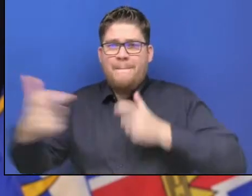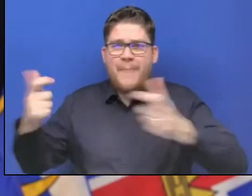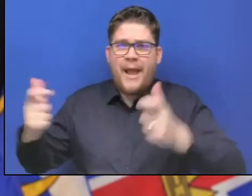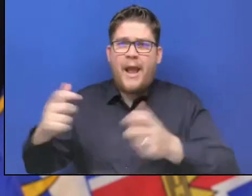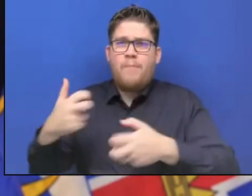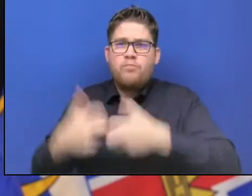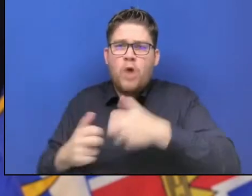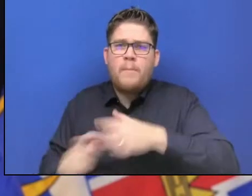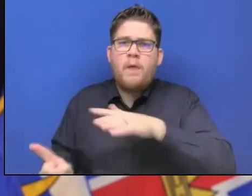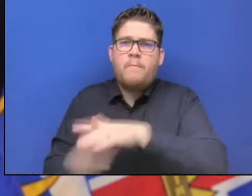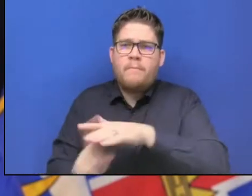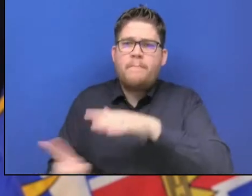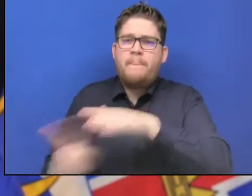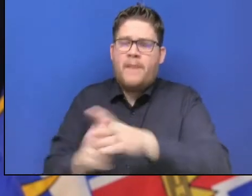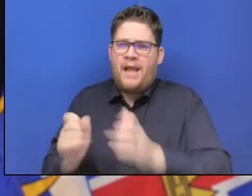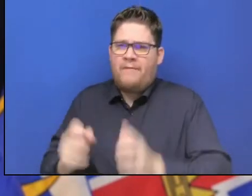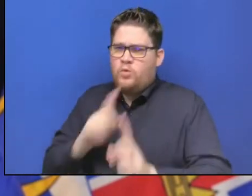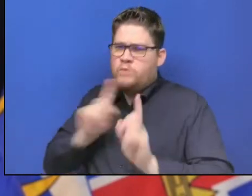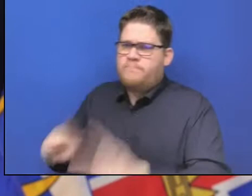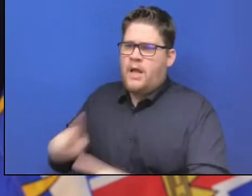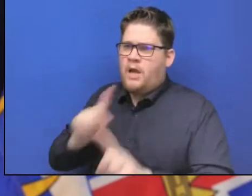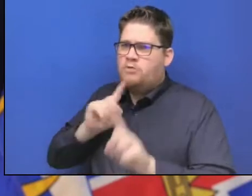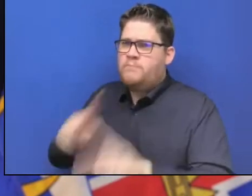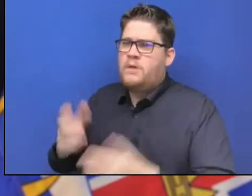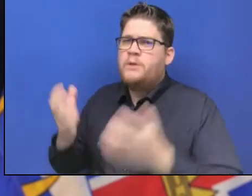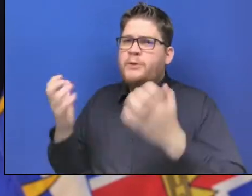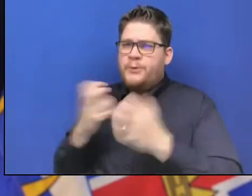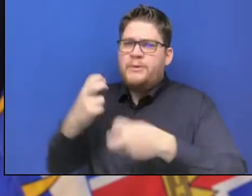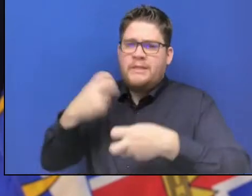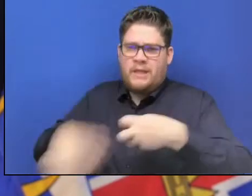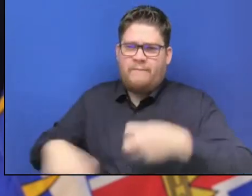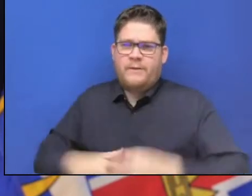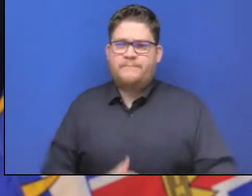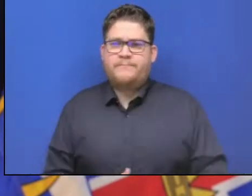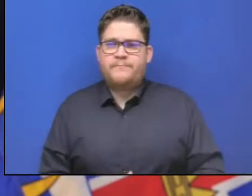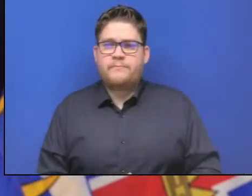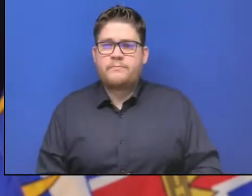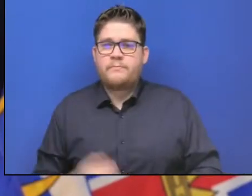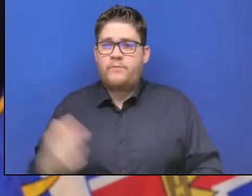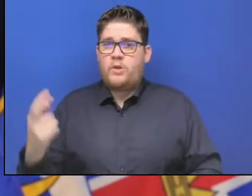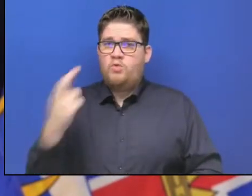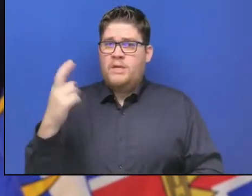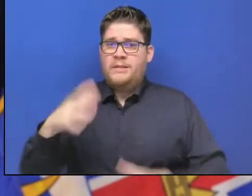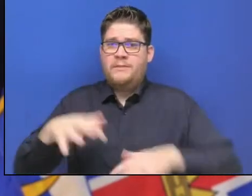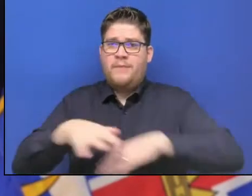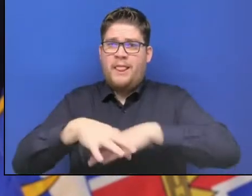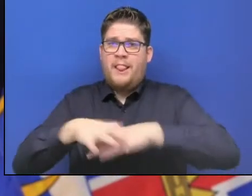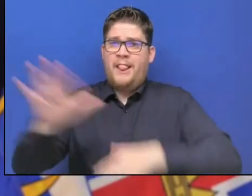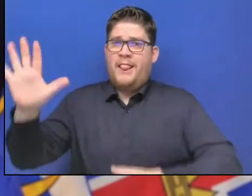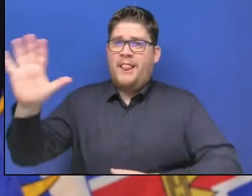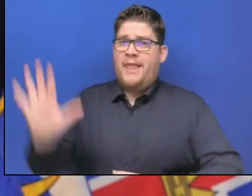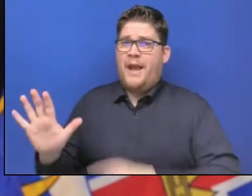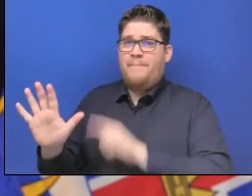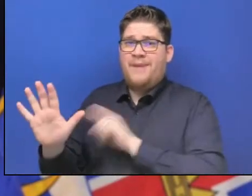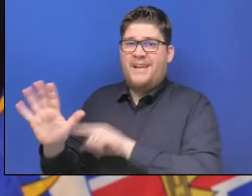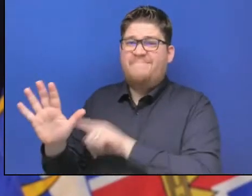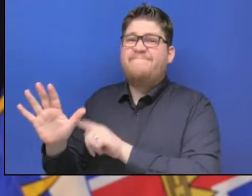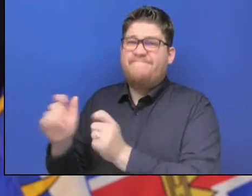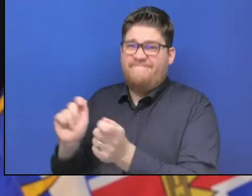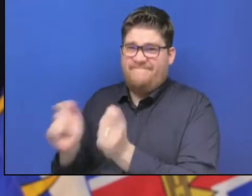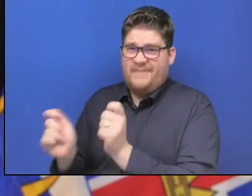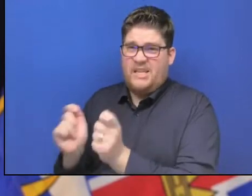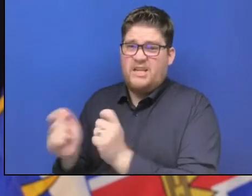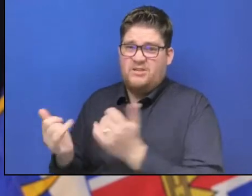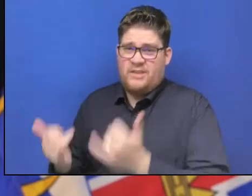global climate change. I want to acknowledge every local elected official and each one of their staff in these impacted communities. They are